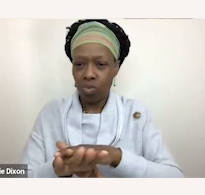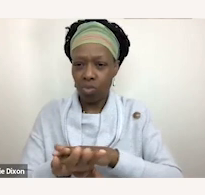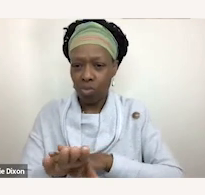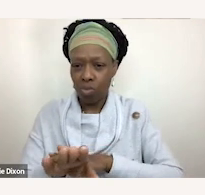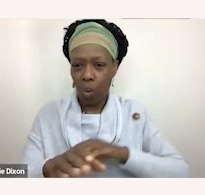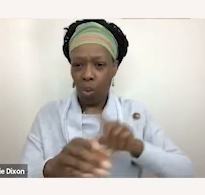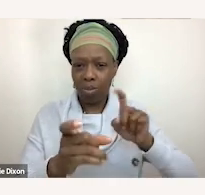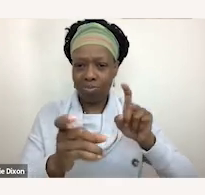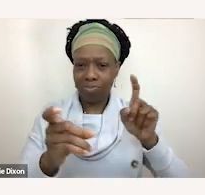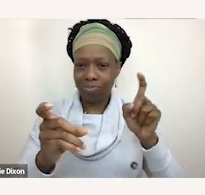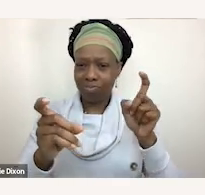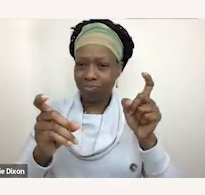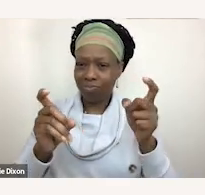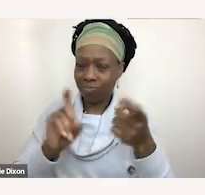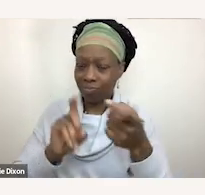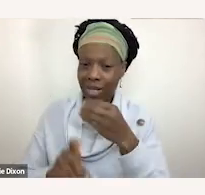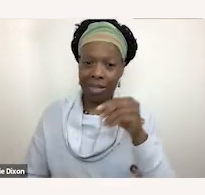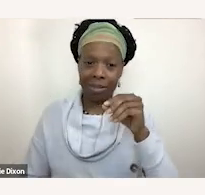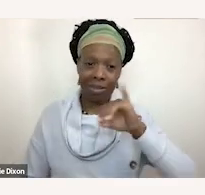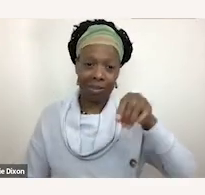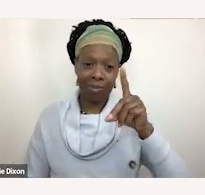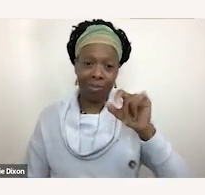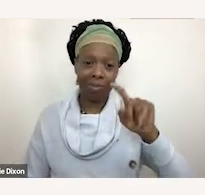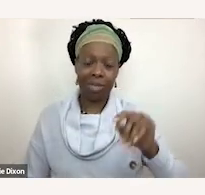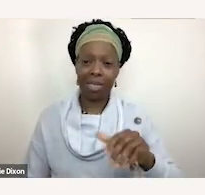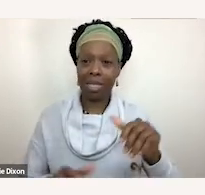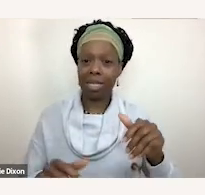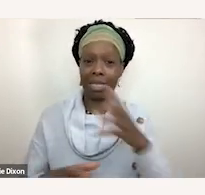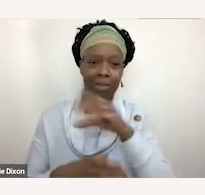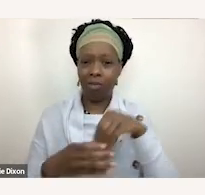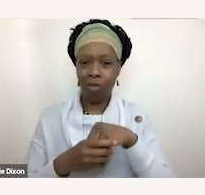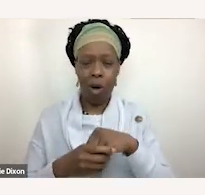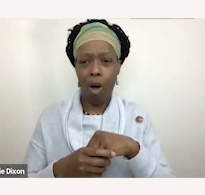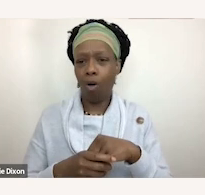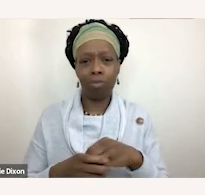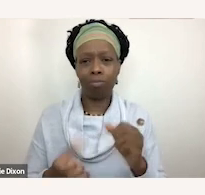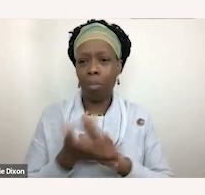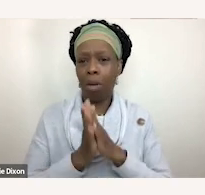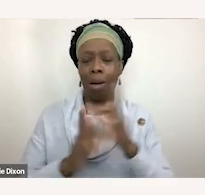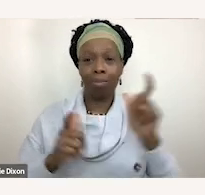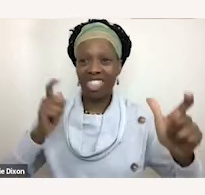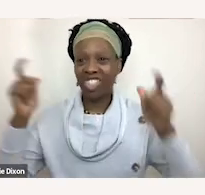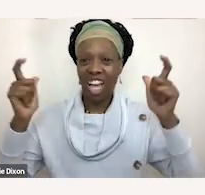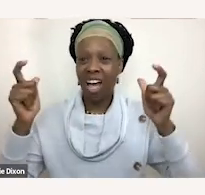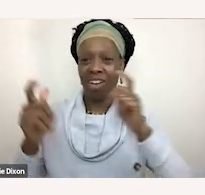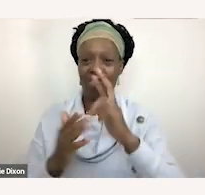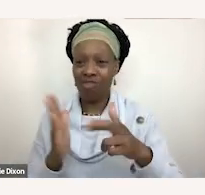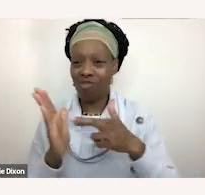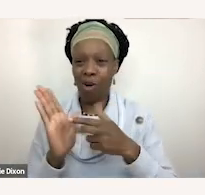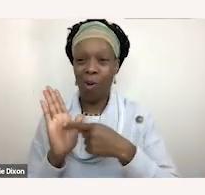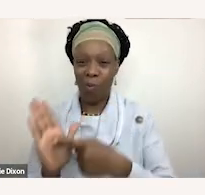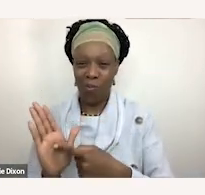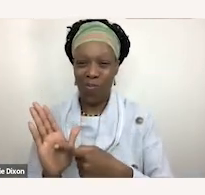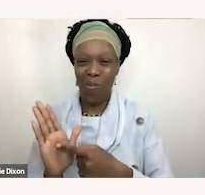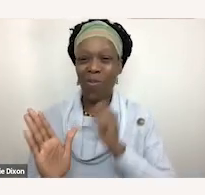huge role for not only me as like a personal role model but i think probably pretty much every other living disabled